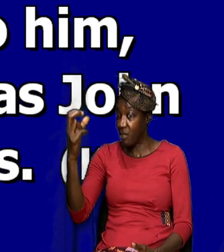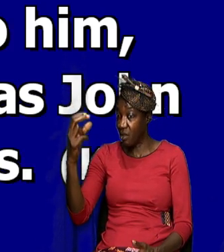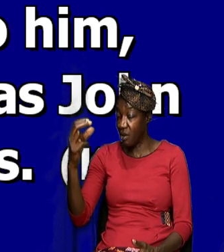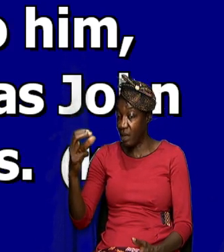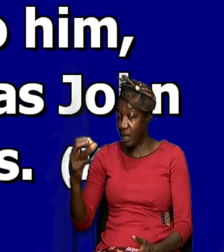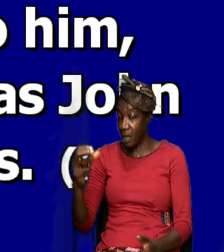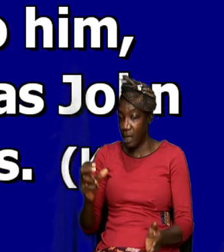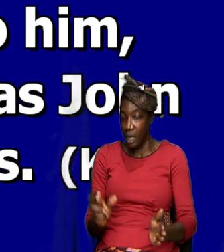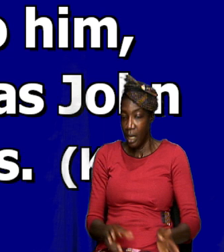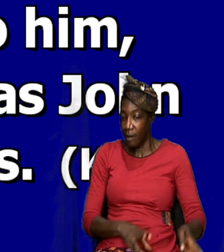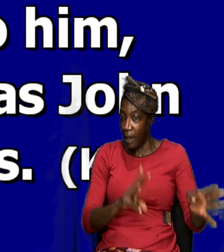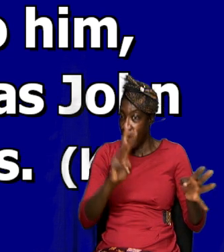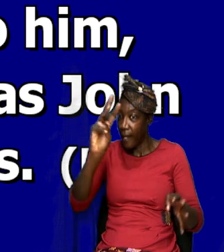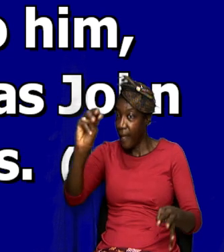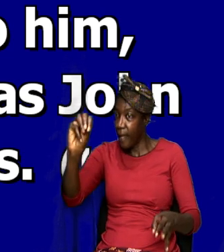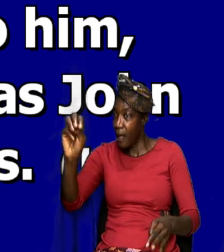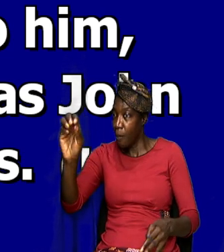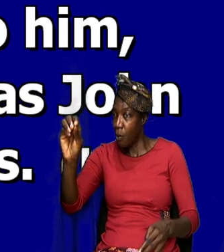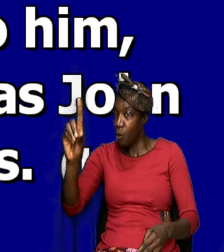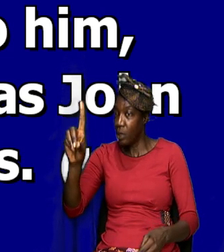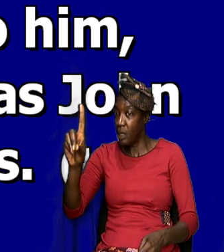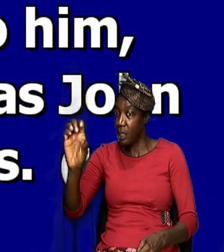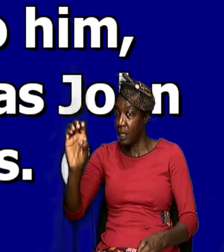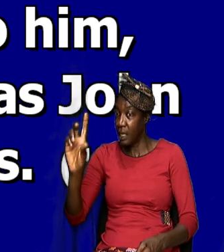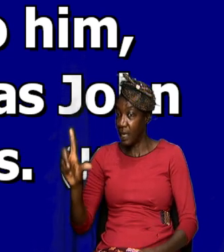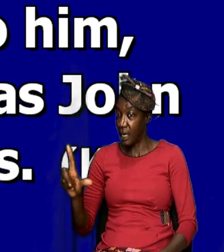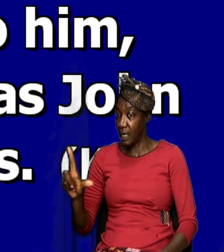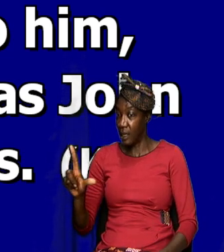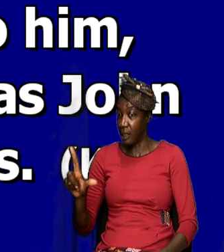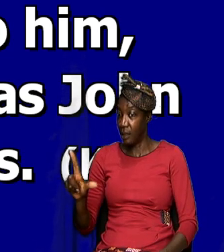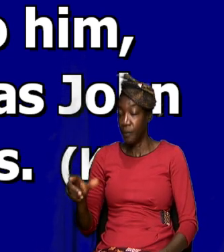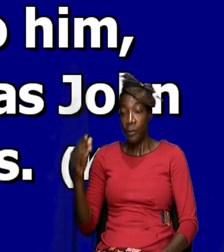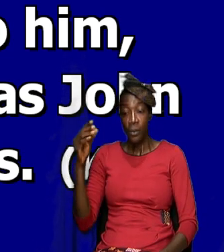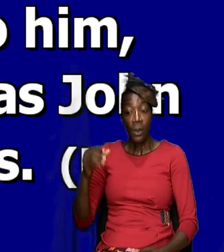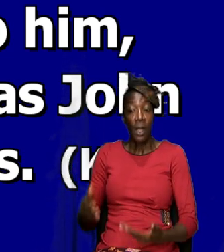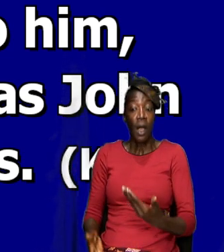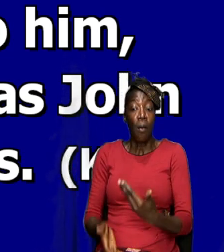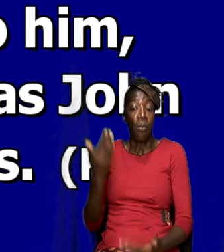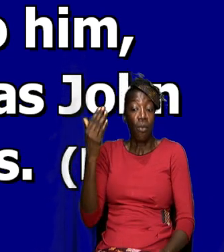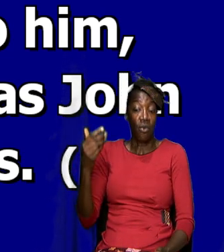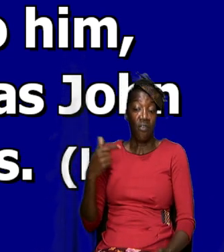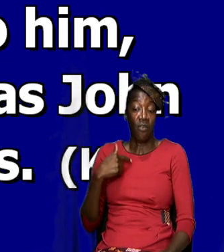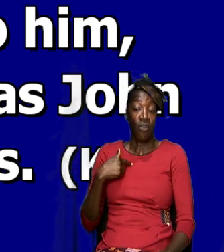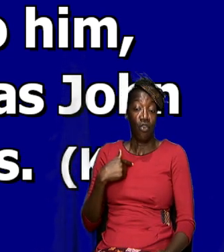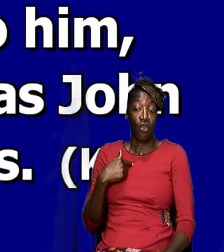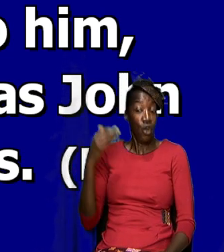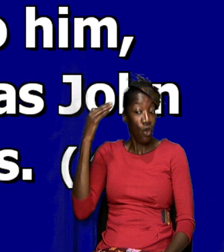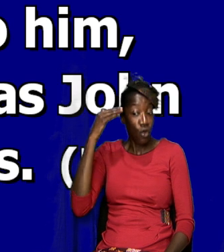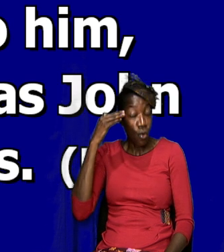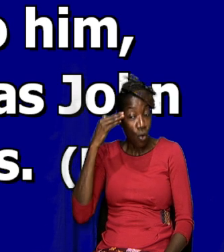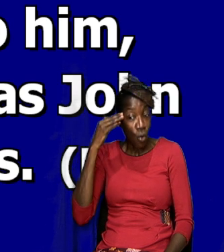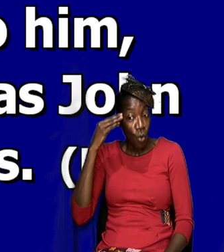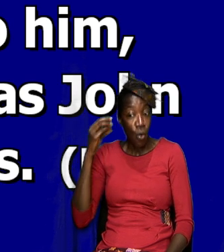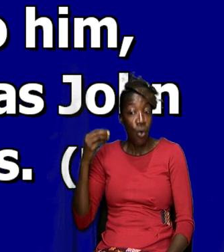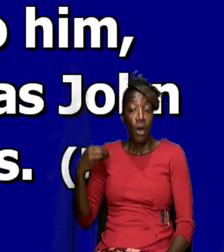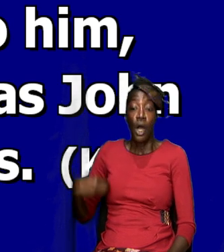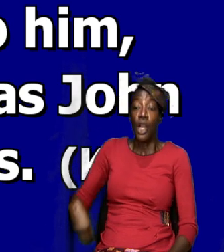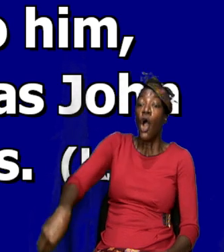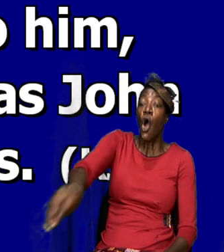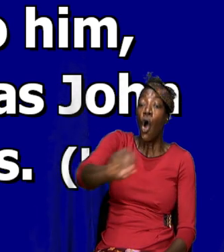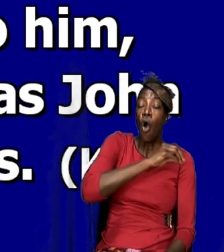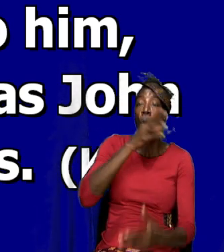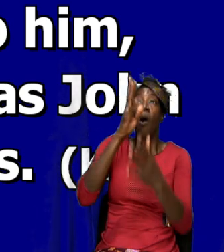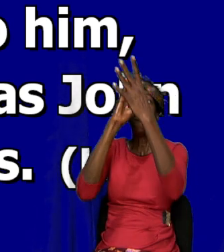you know most of us know it as the our father prayer that's how we refer to it